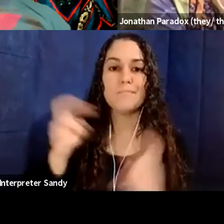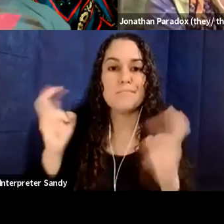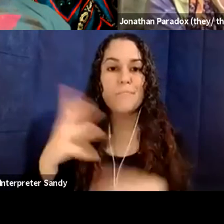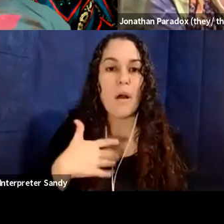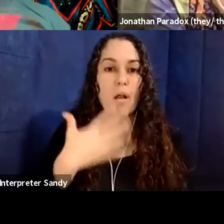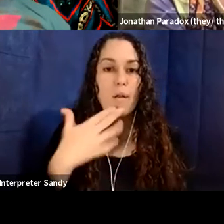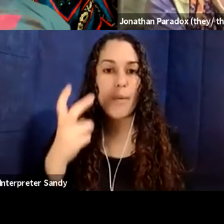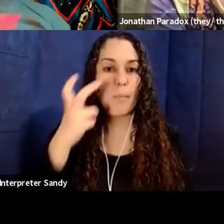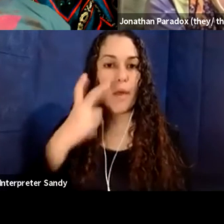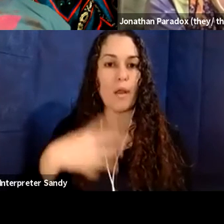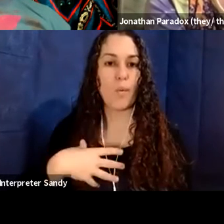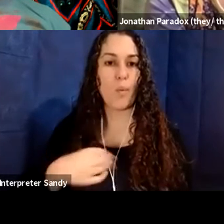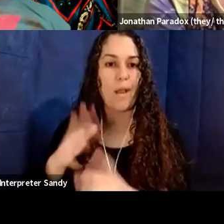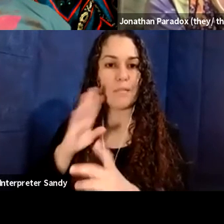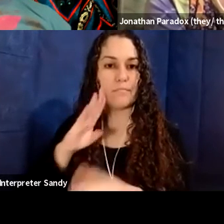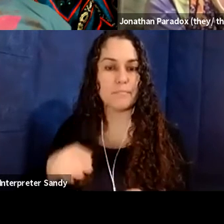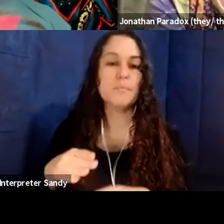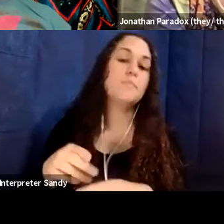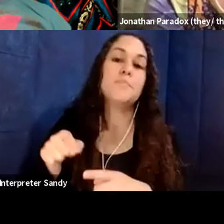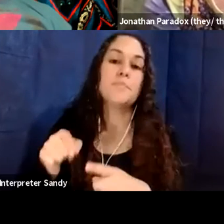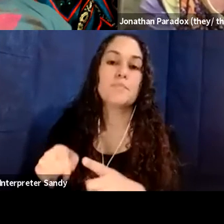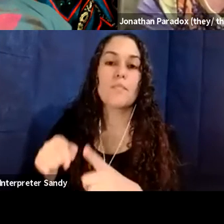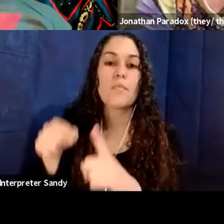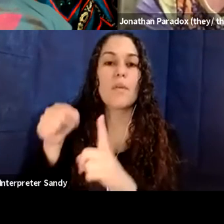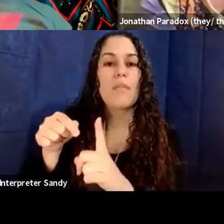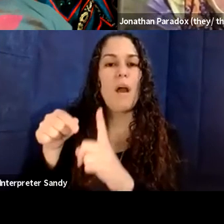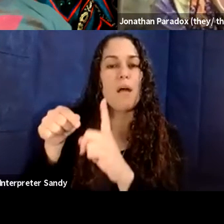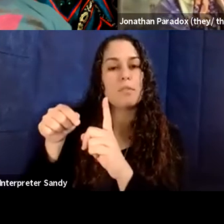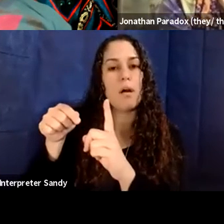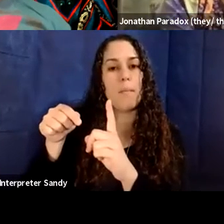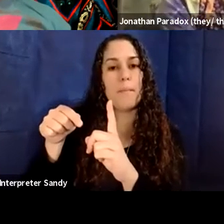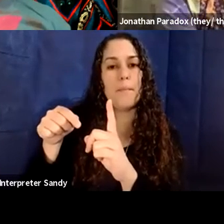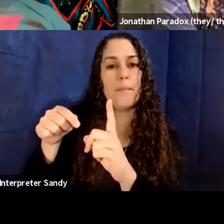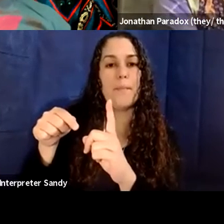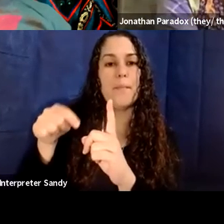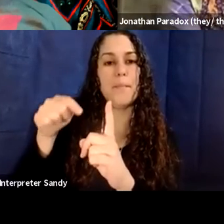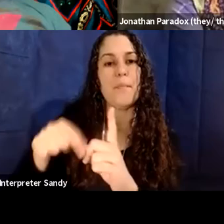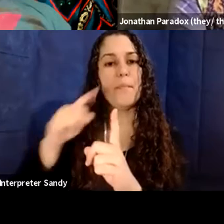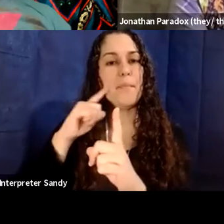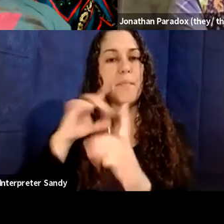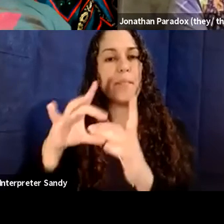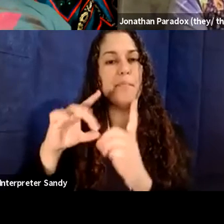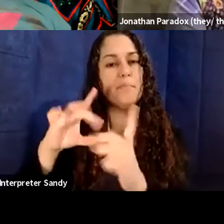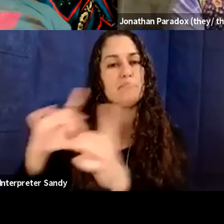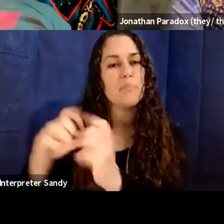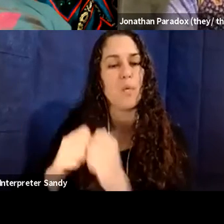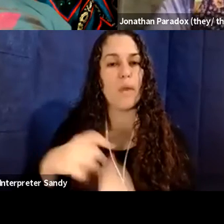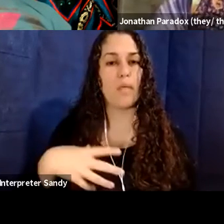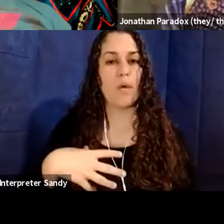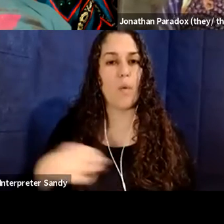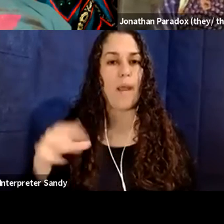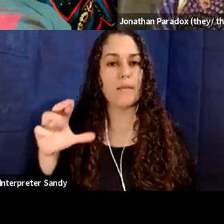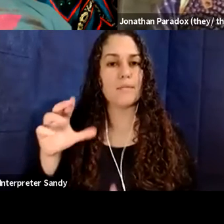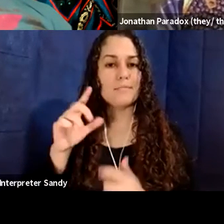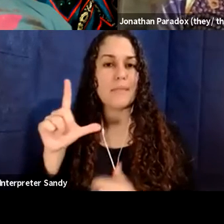which is particularly attributed to the culture of, uh, like white liberal culture. And as a disabled person,